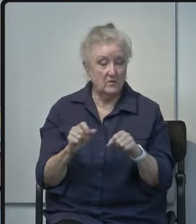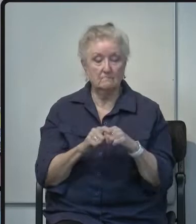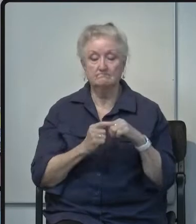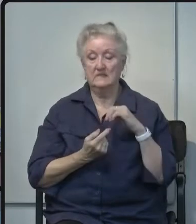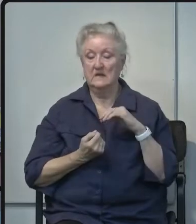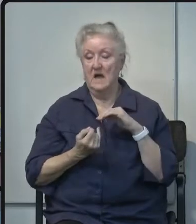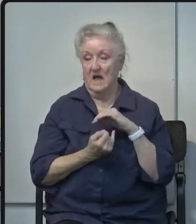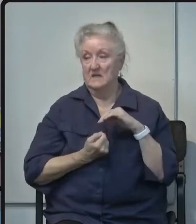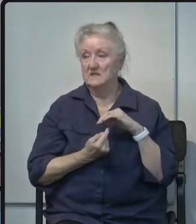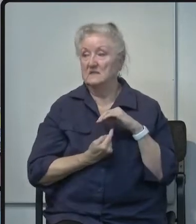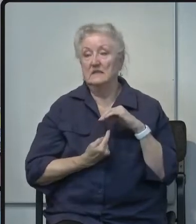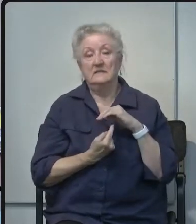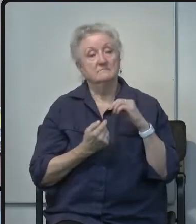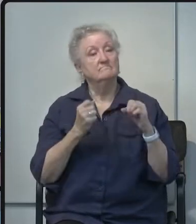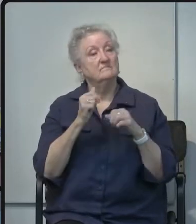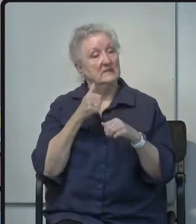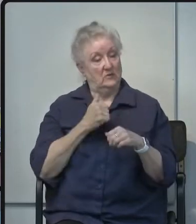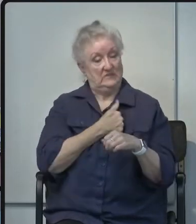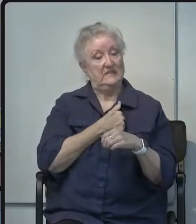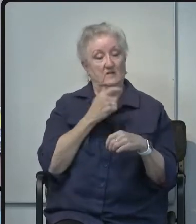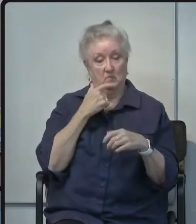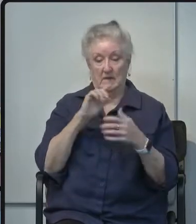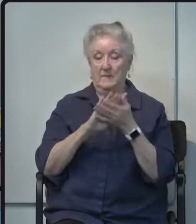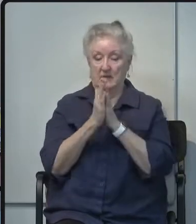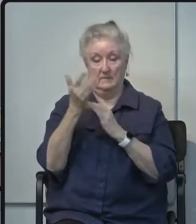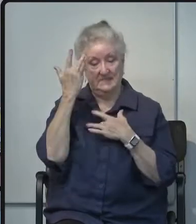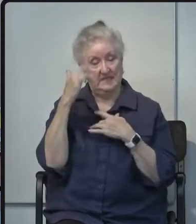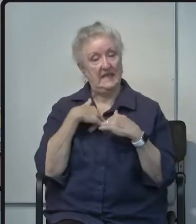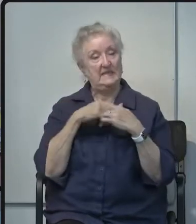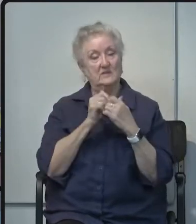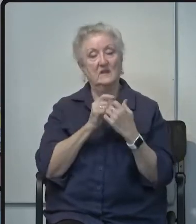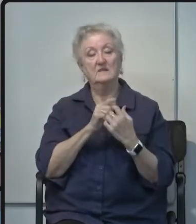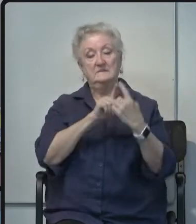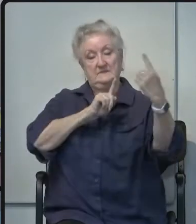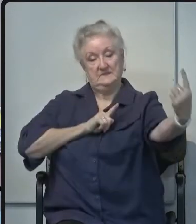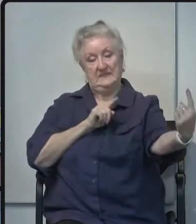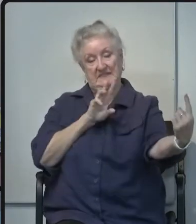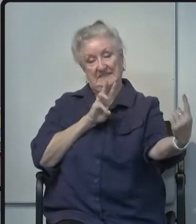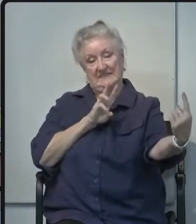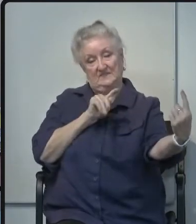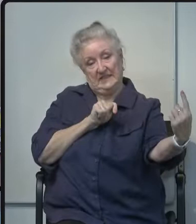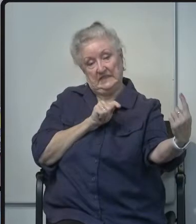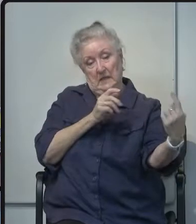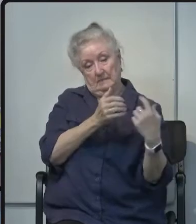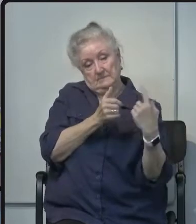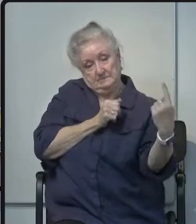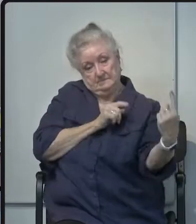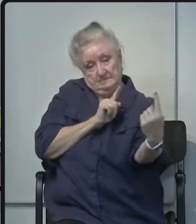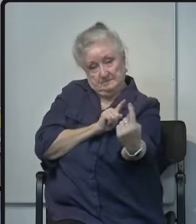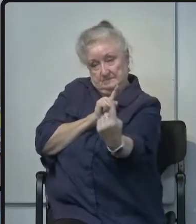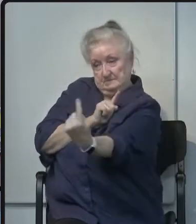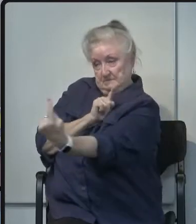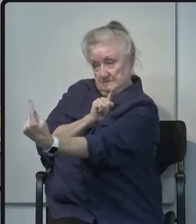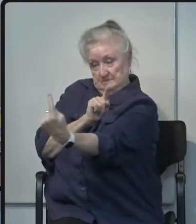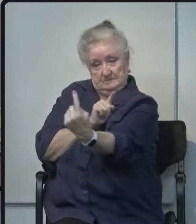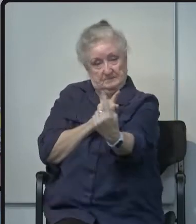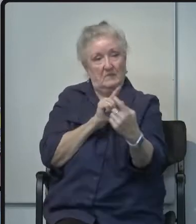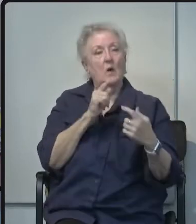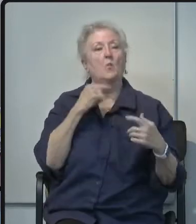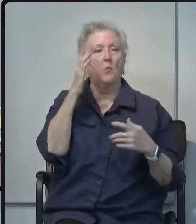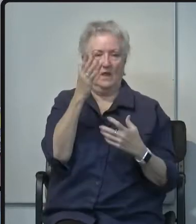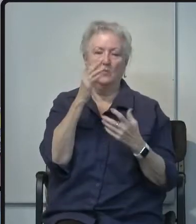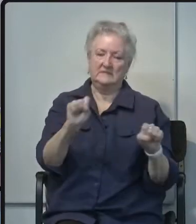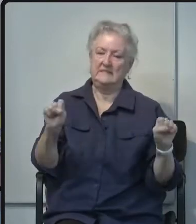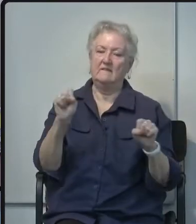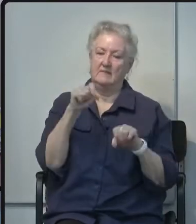when we become sick and stay six feet apart from each other when out we will save lives in Santa